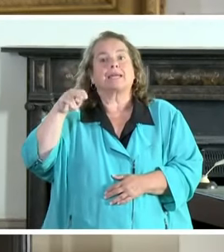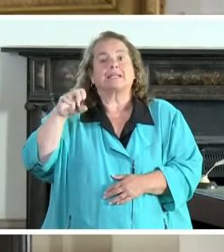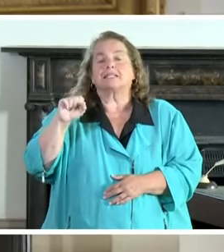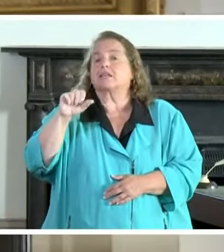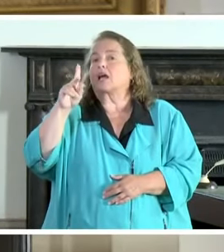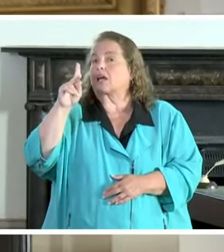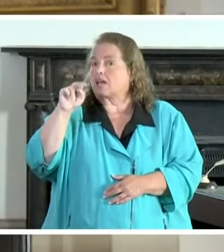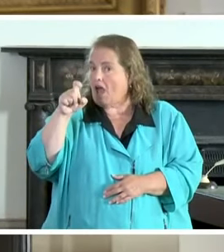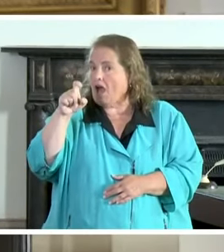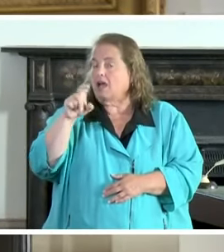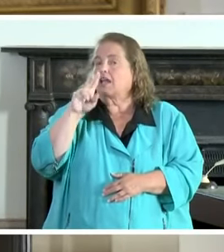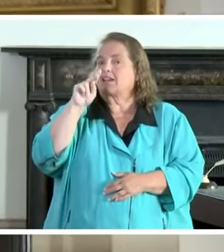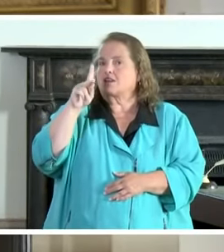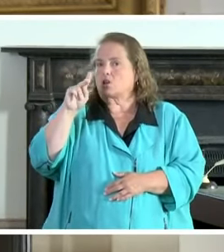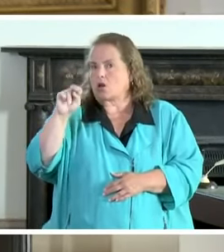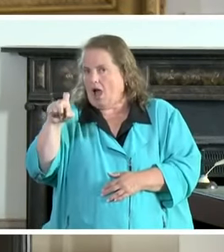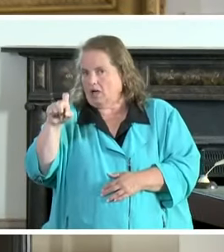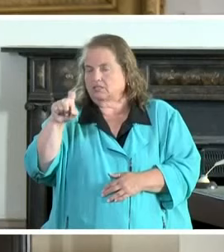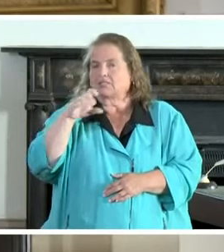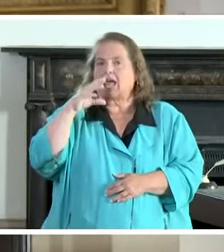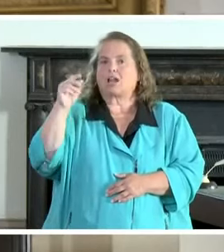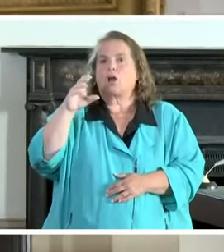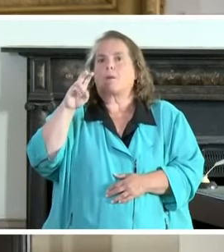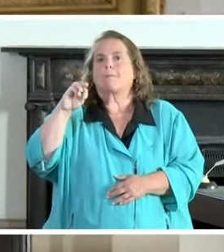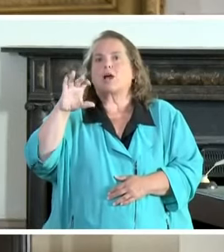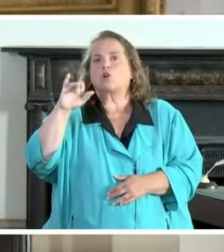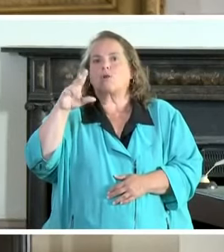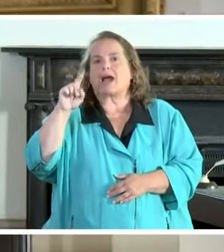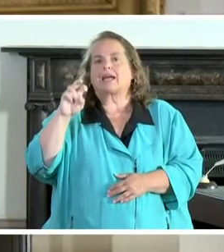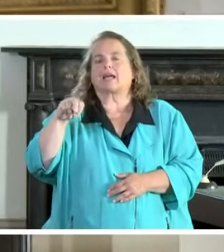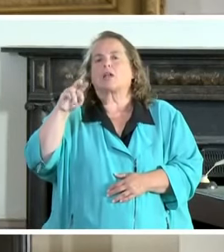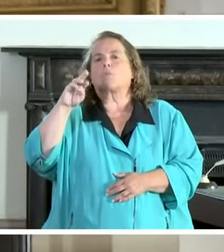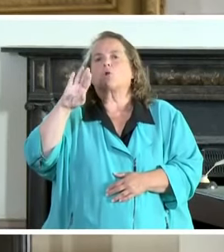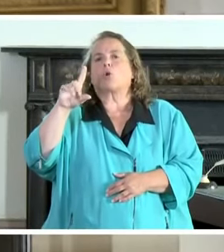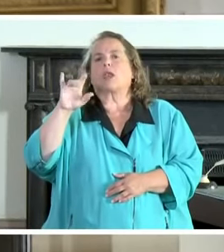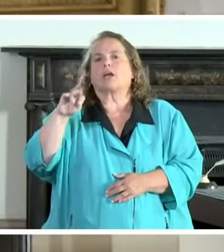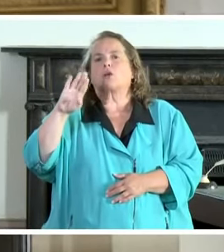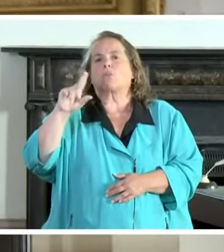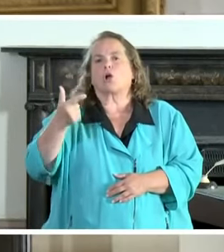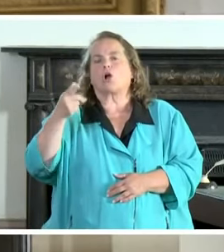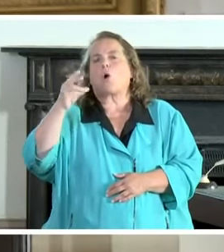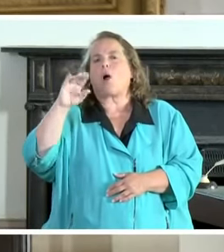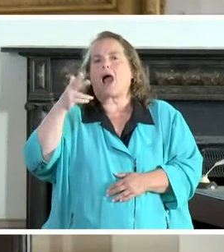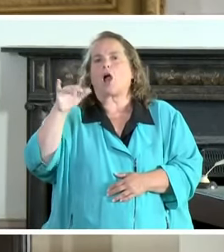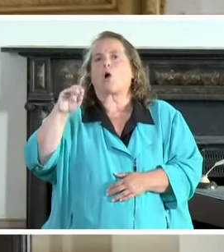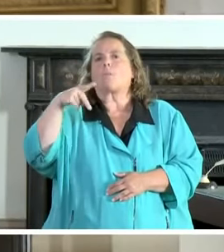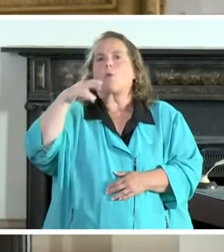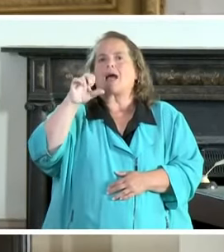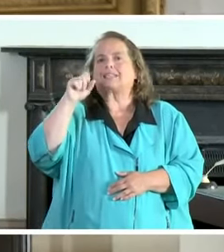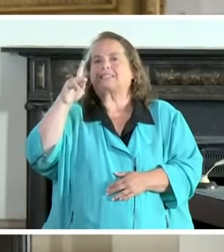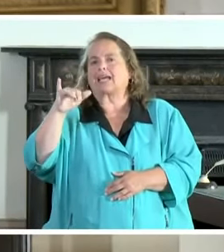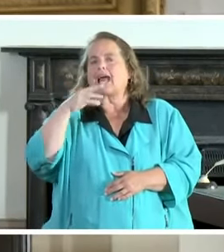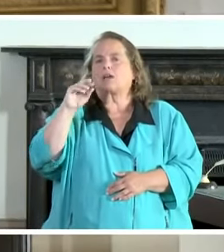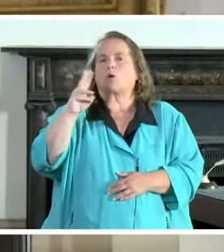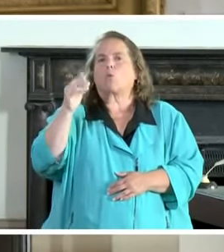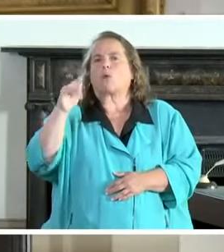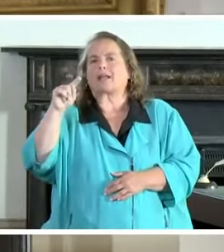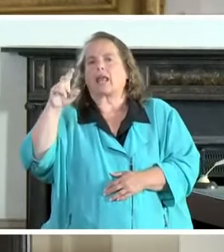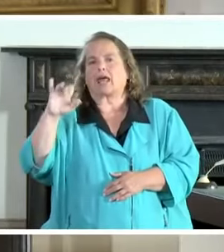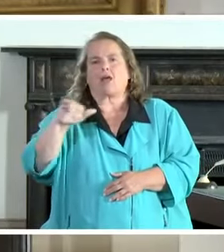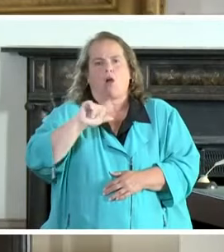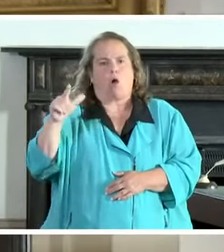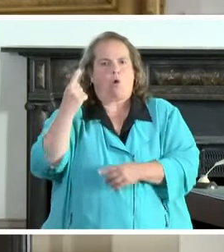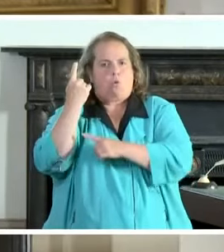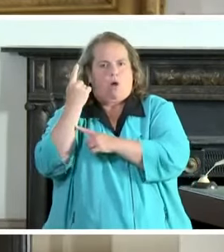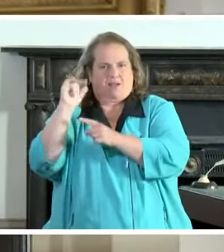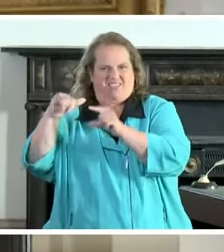knox mccracken metcalf morgan mulemberg ohio pulaski and whitley all have one that means even on a day